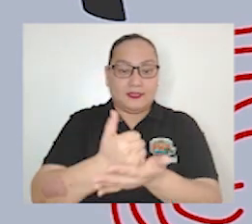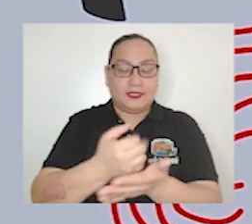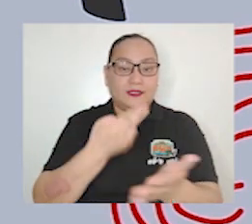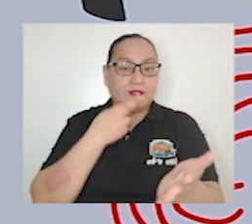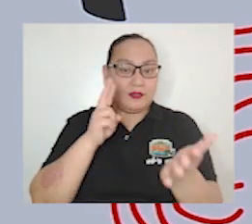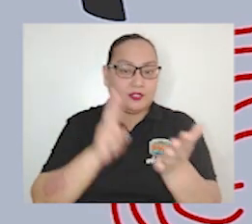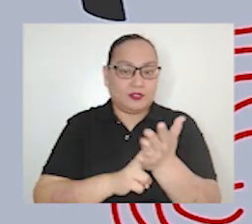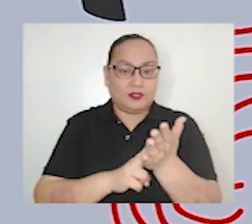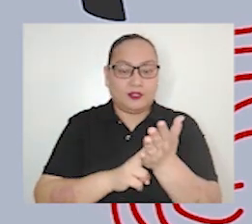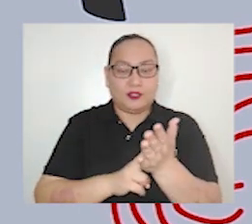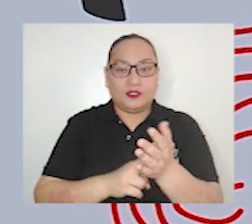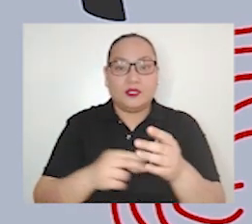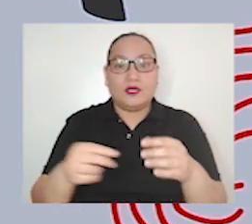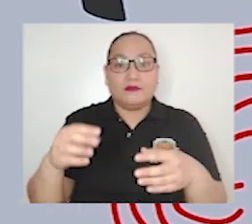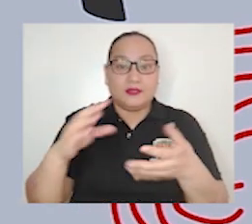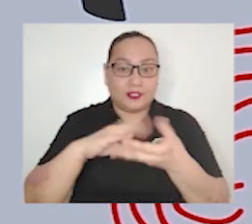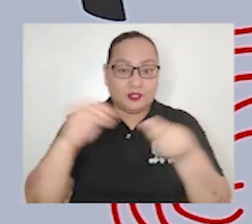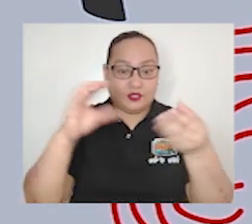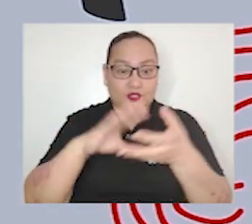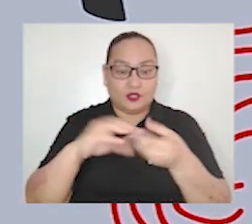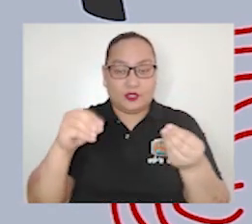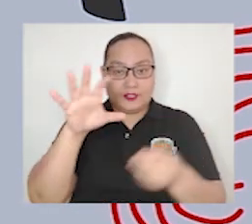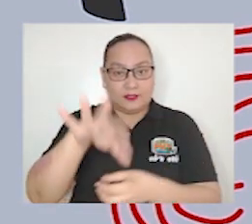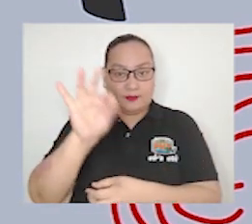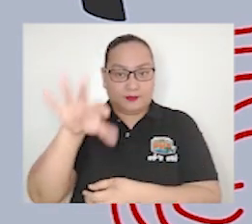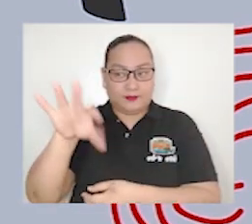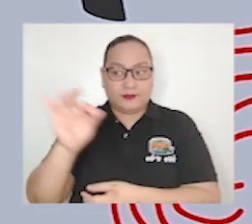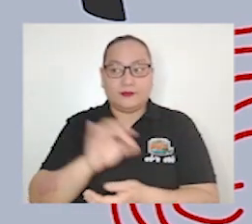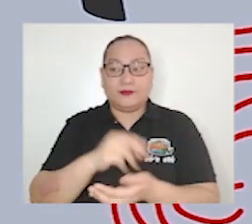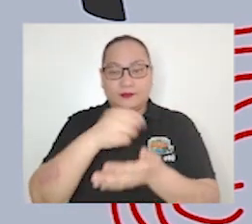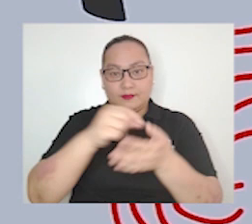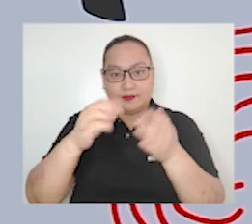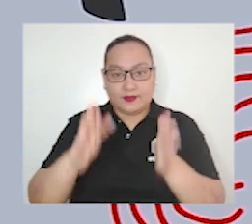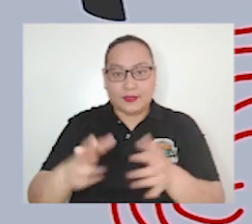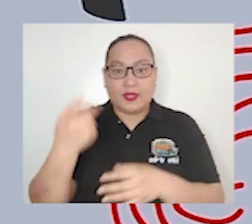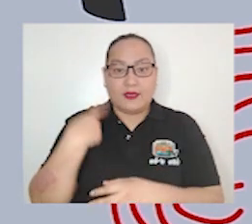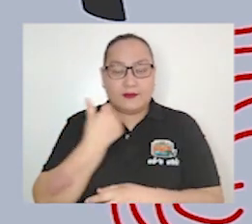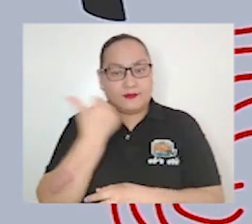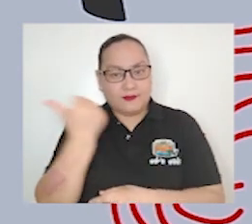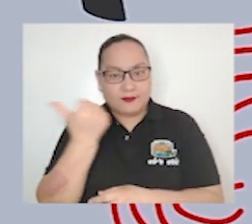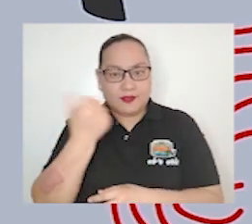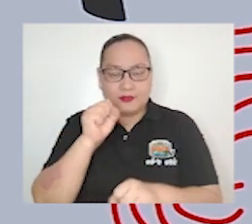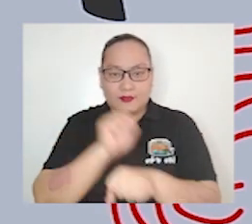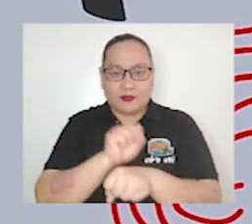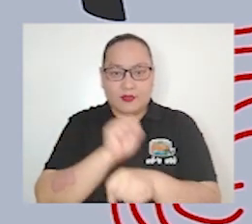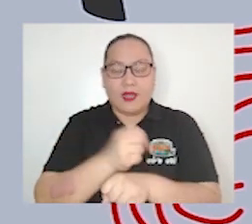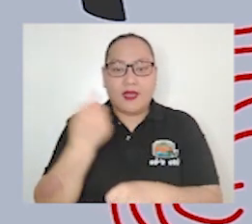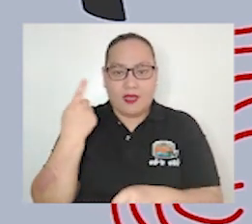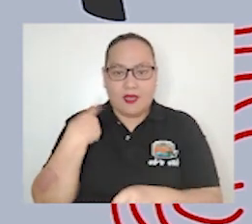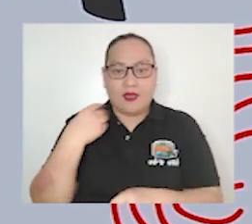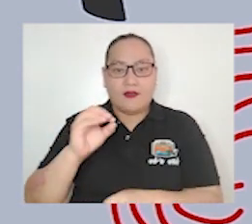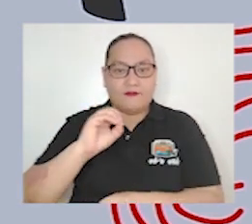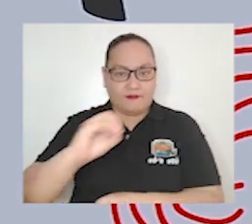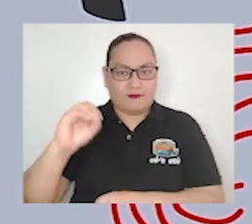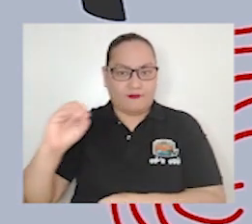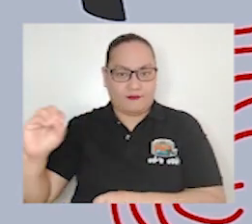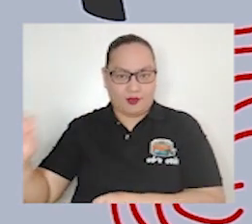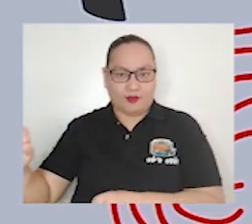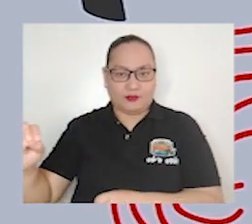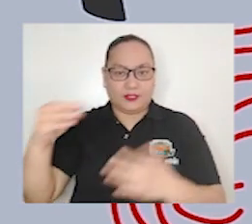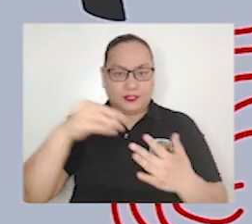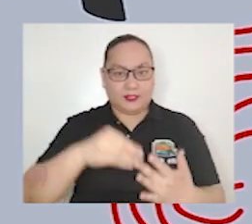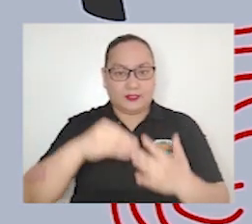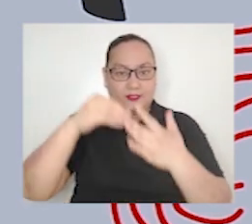selected Journalists just like any other occupations have their own specialization